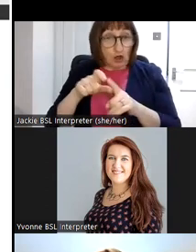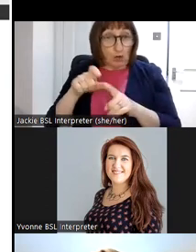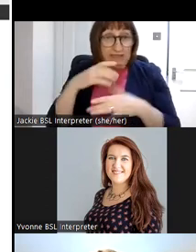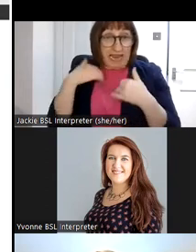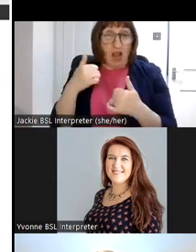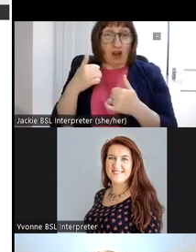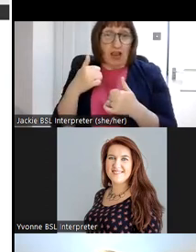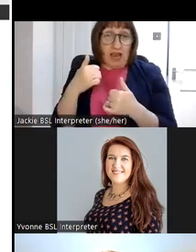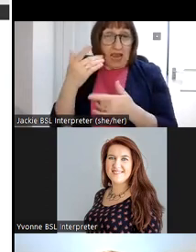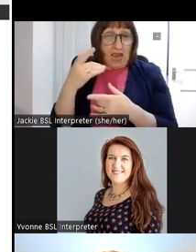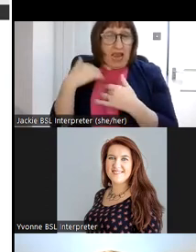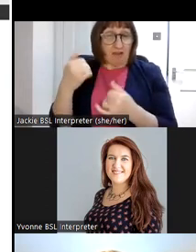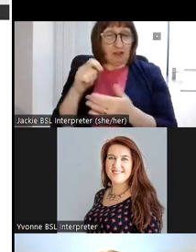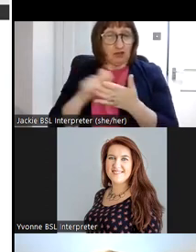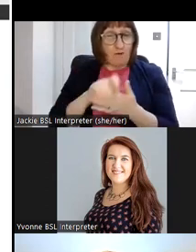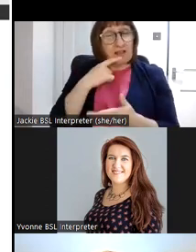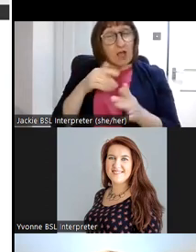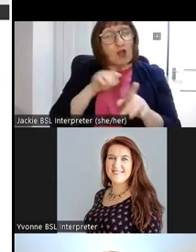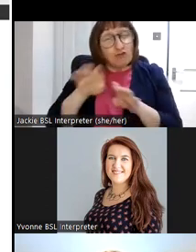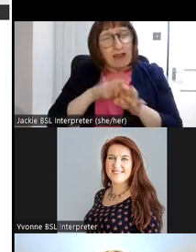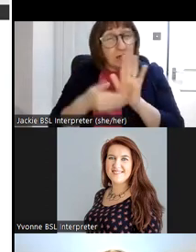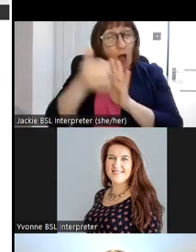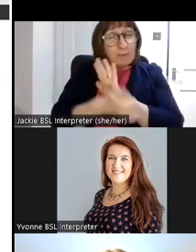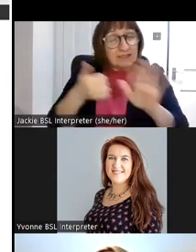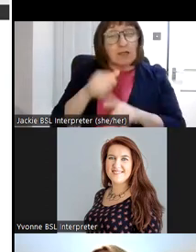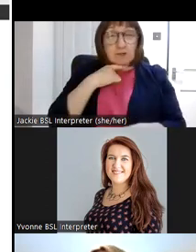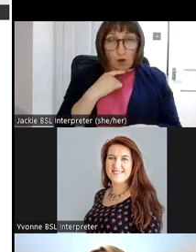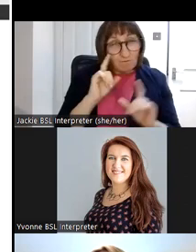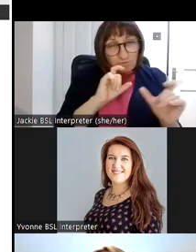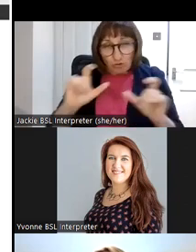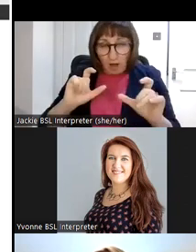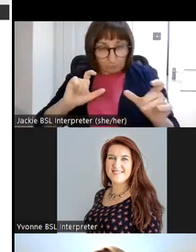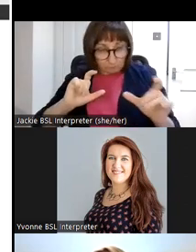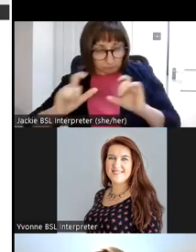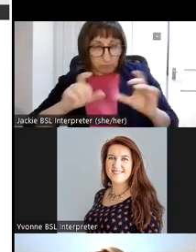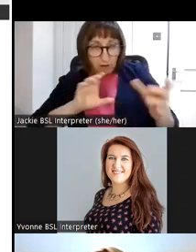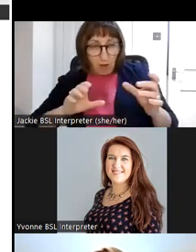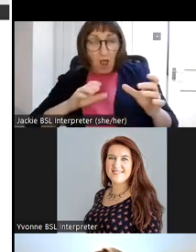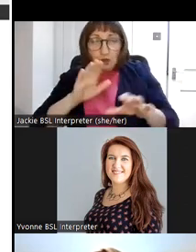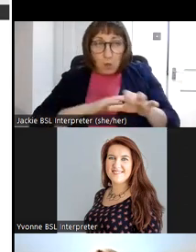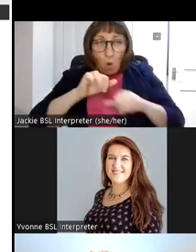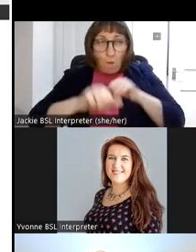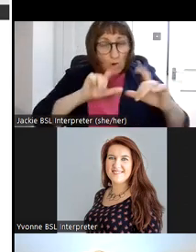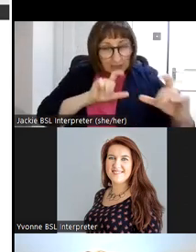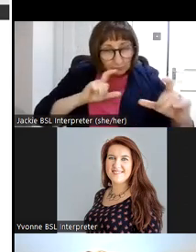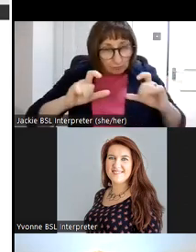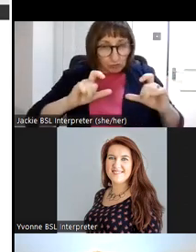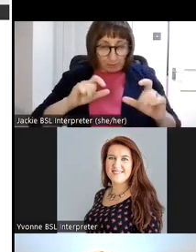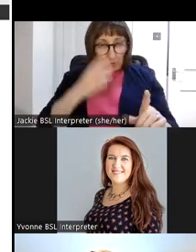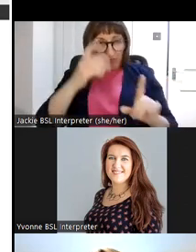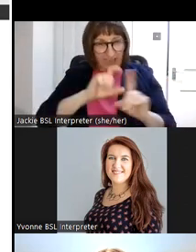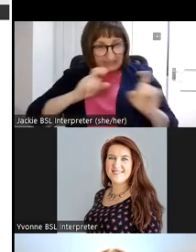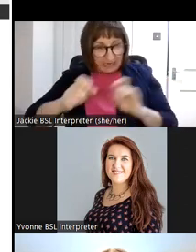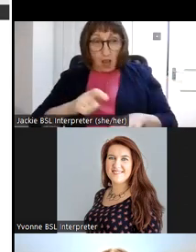uh or upskilling uh in the field of photogrammetry it can be a slow process and i think some of us were very